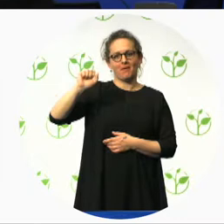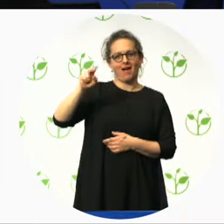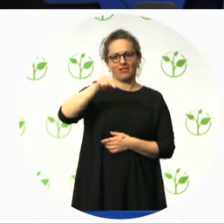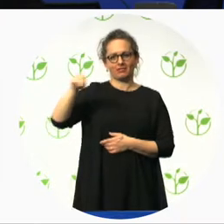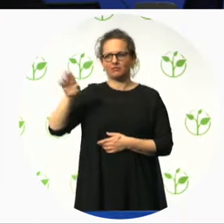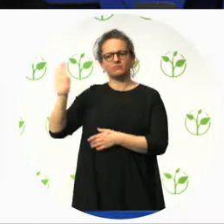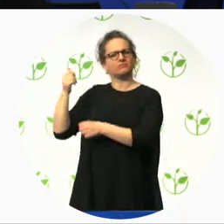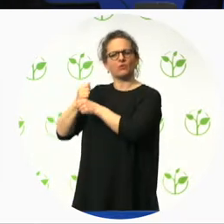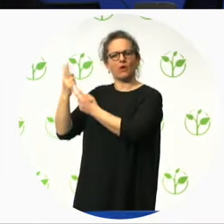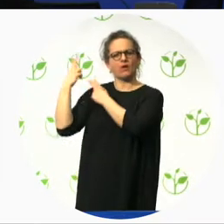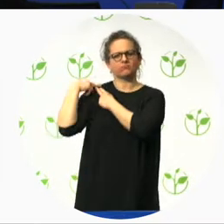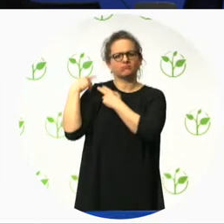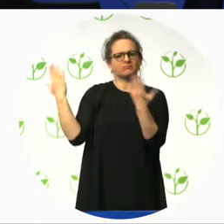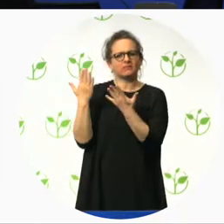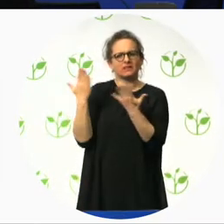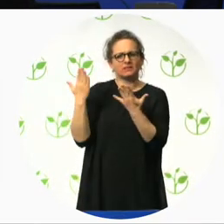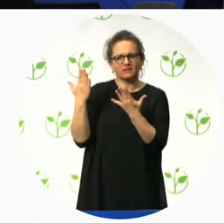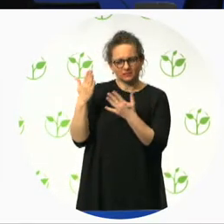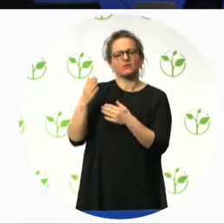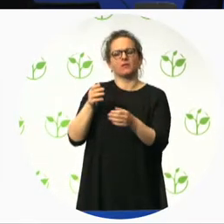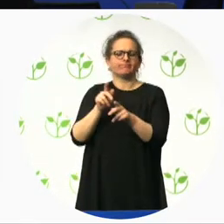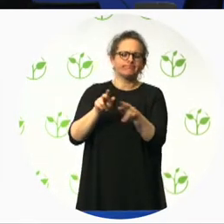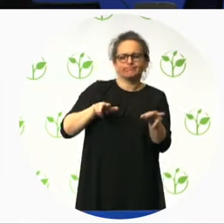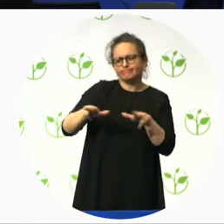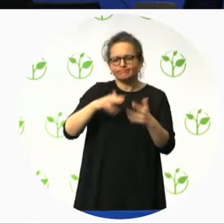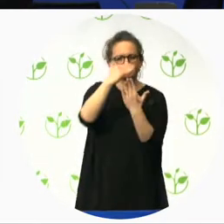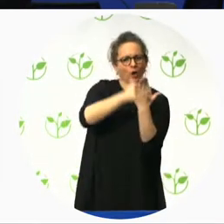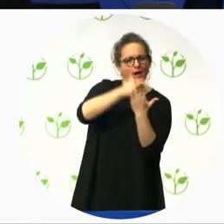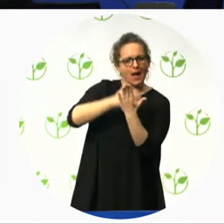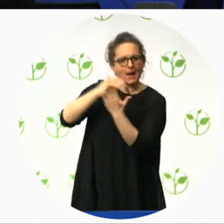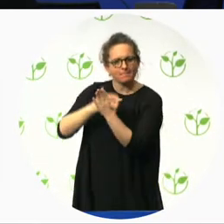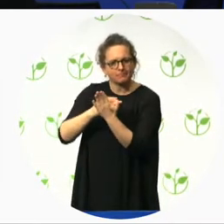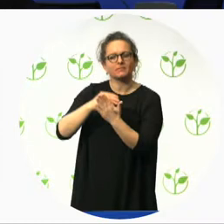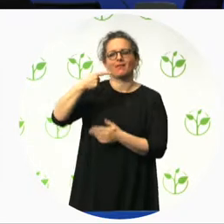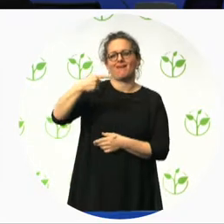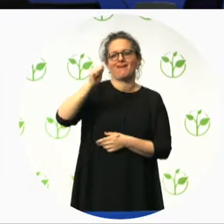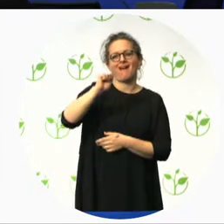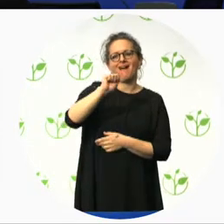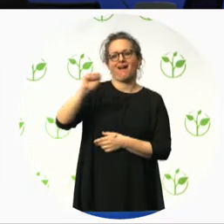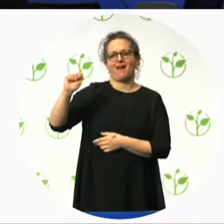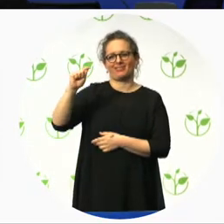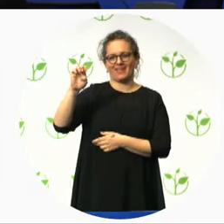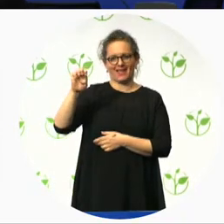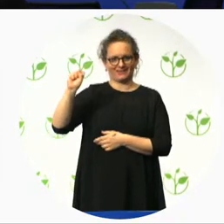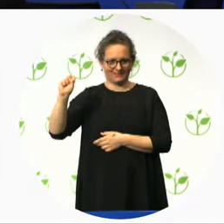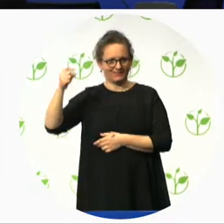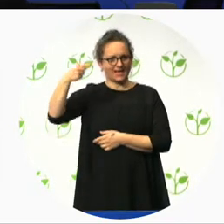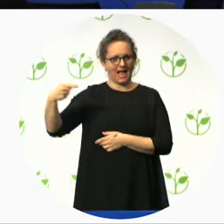working on accessibility and she's going to share with us how